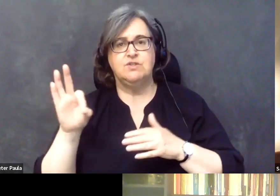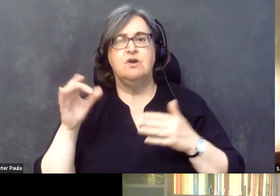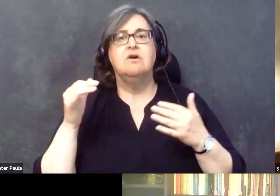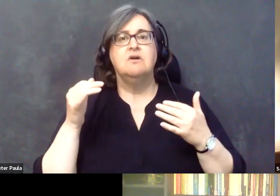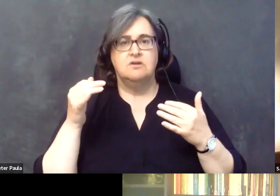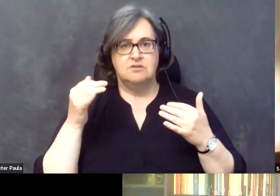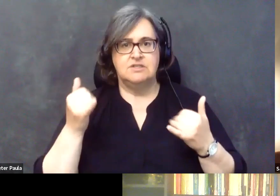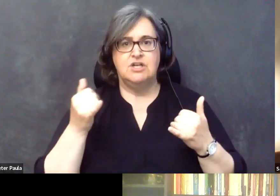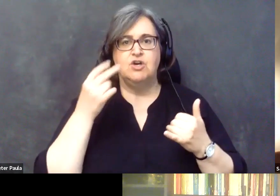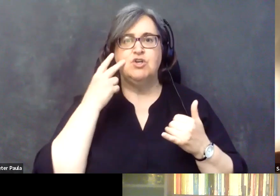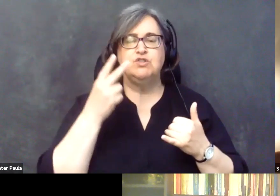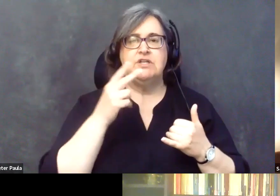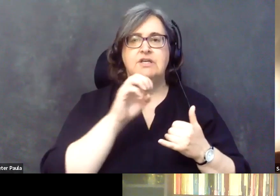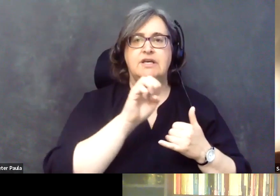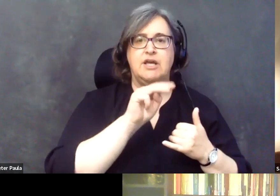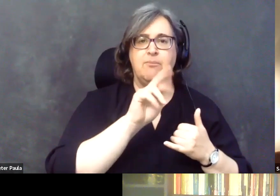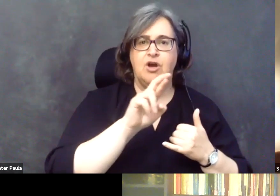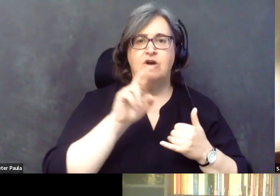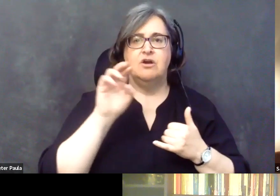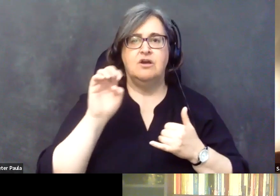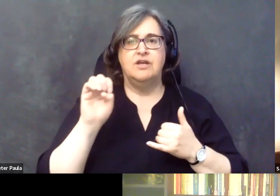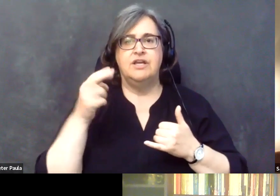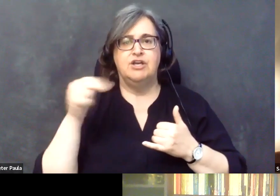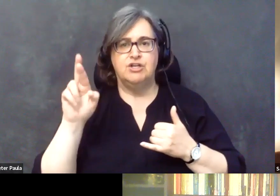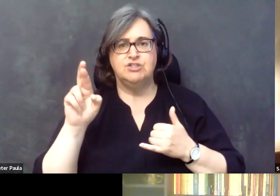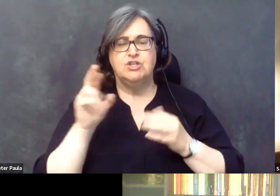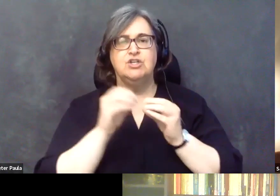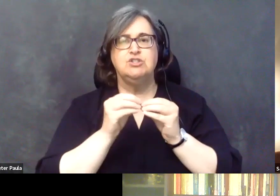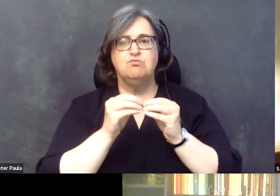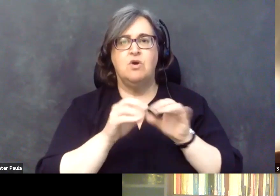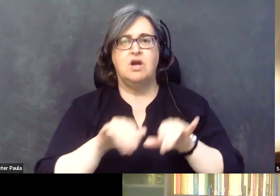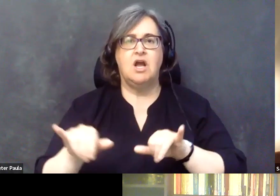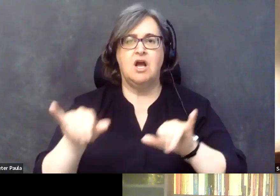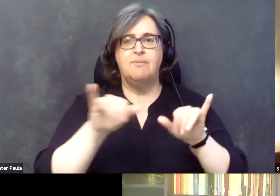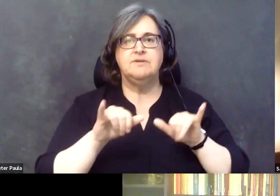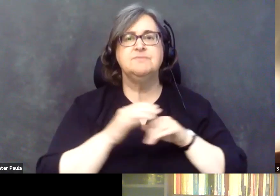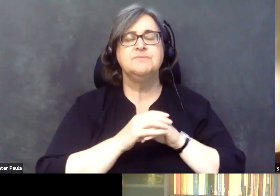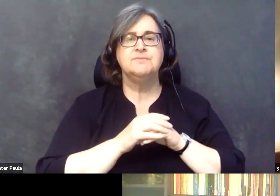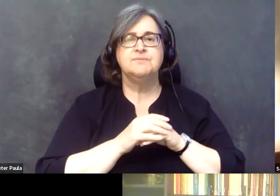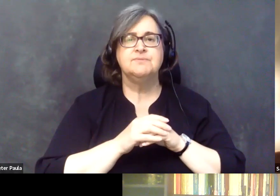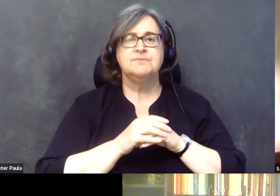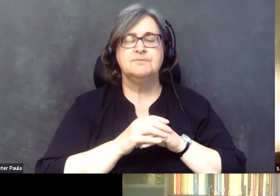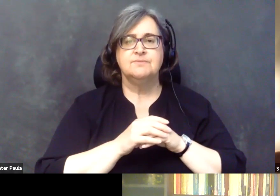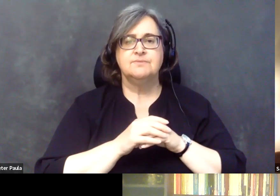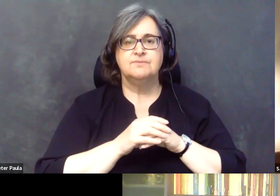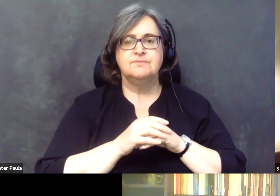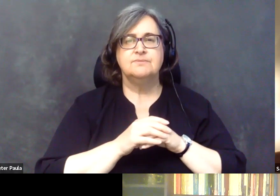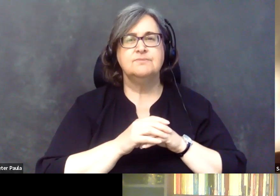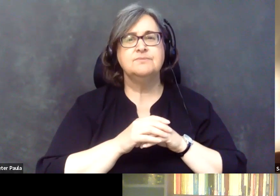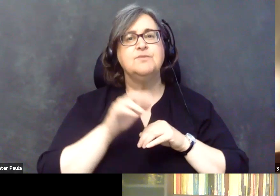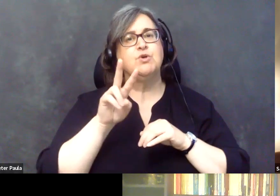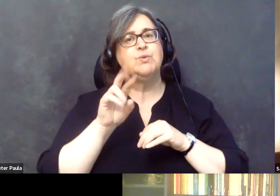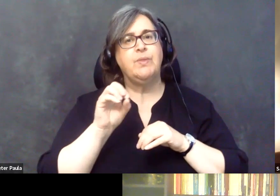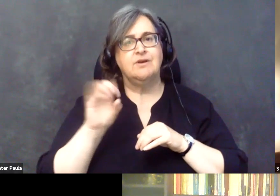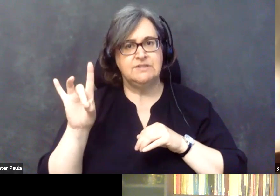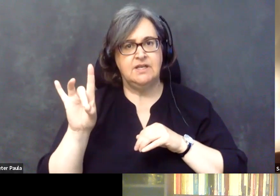EMR and EHR is becoming more common. And before that, like in 2008,